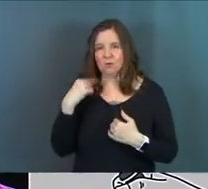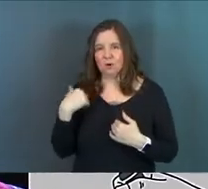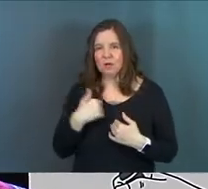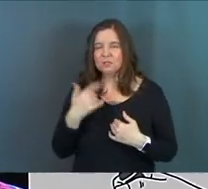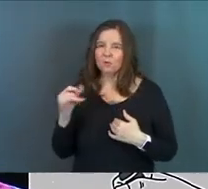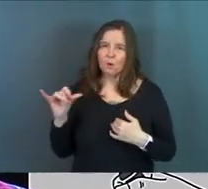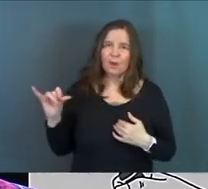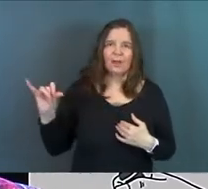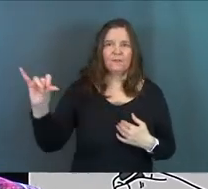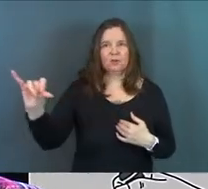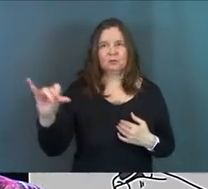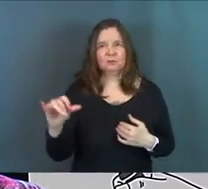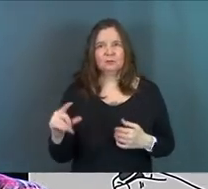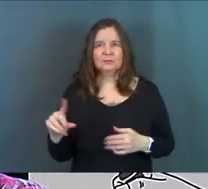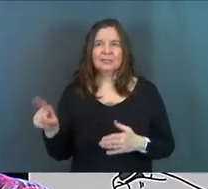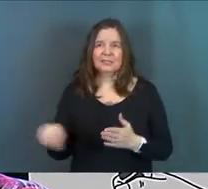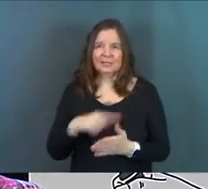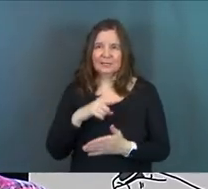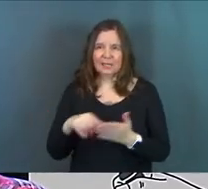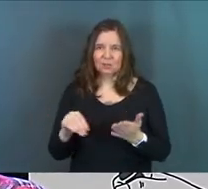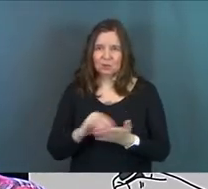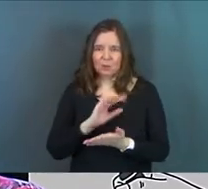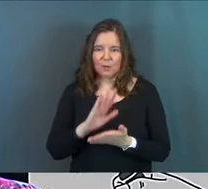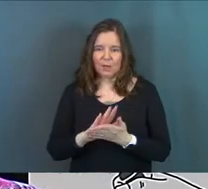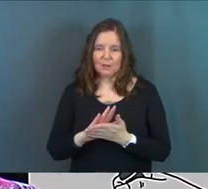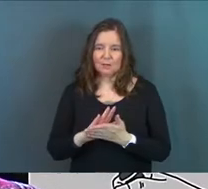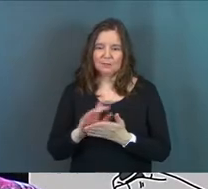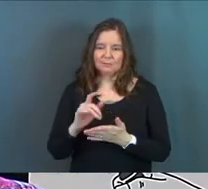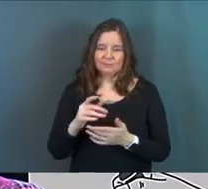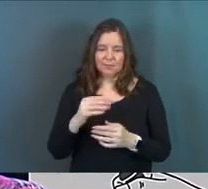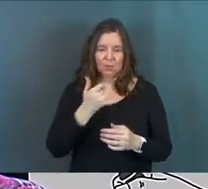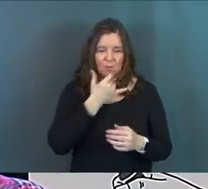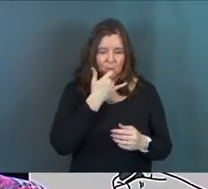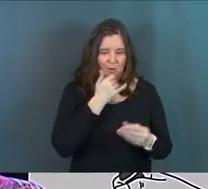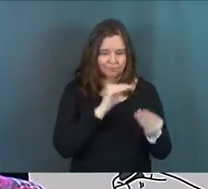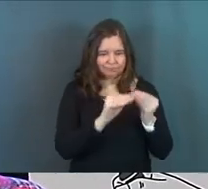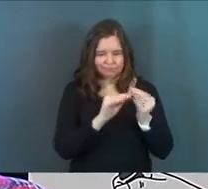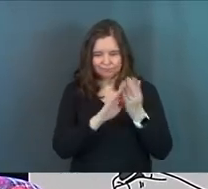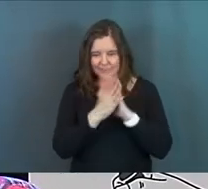forever. He canceled the record. He righted the wrongs.